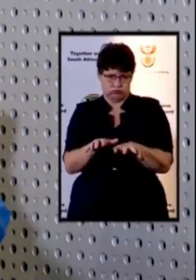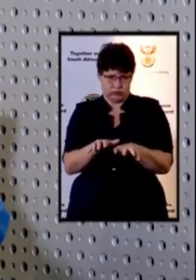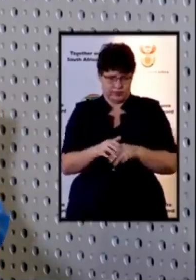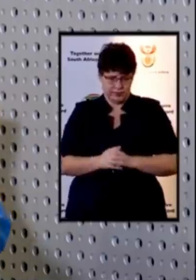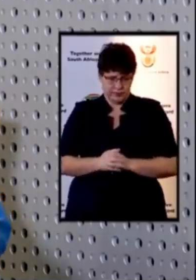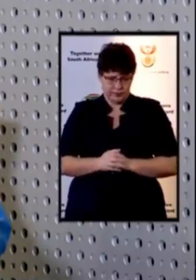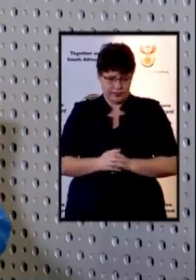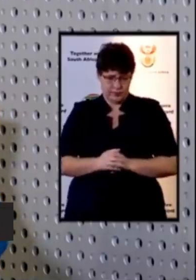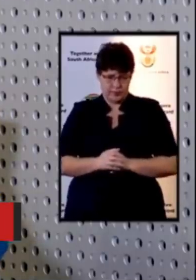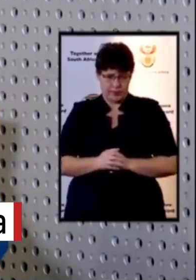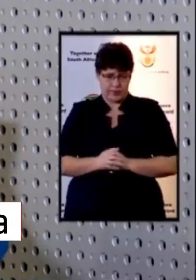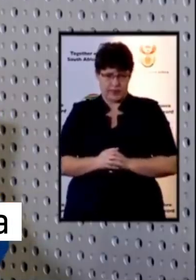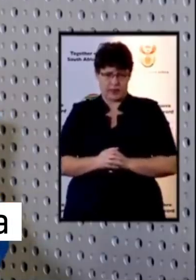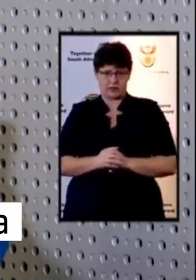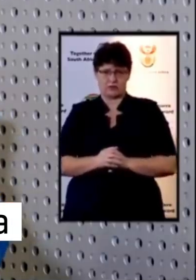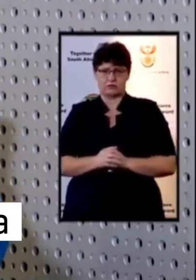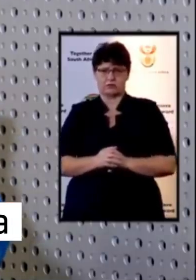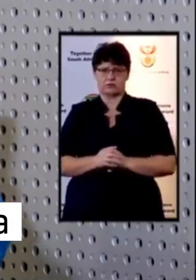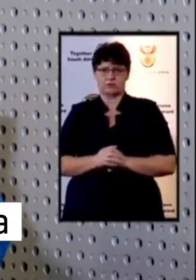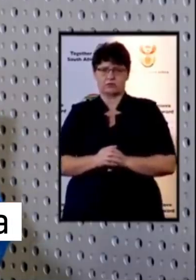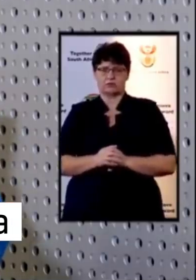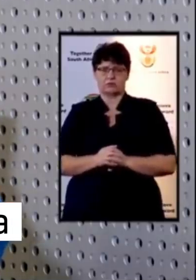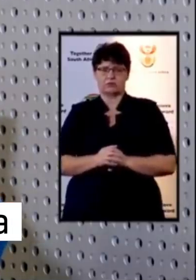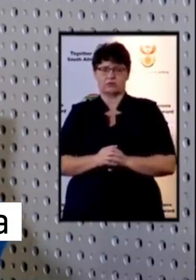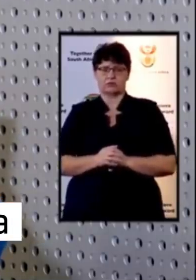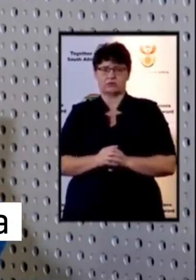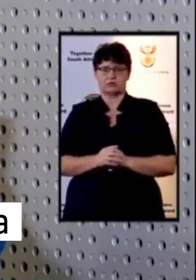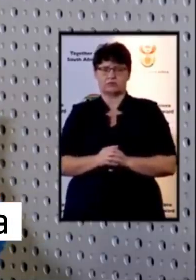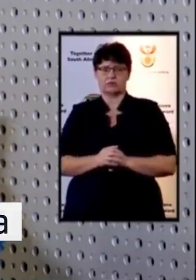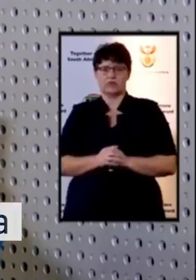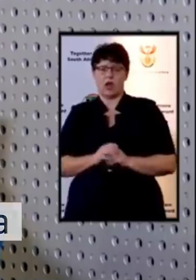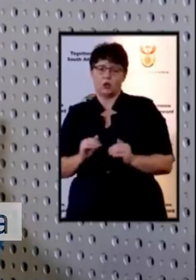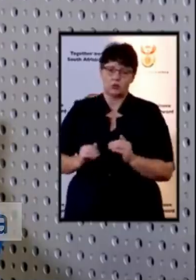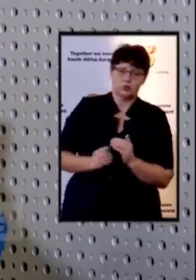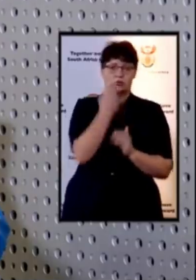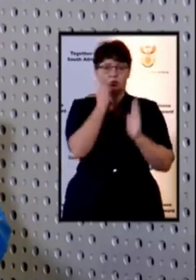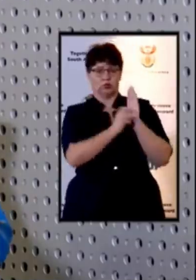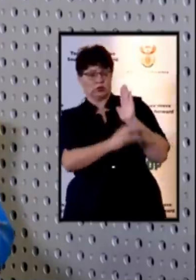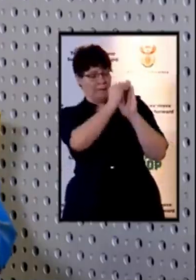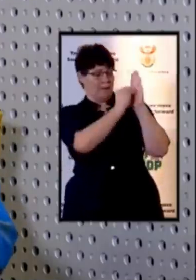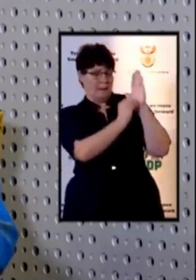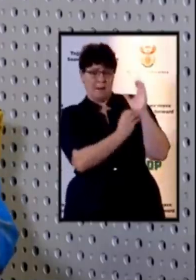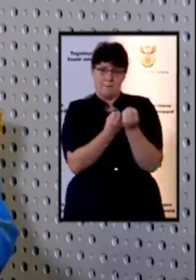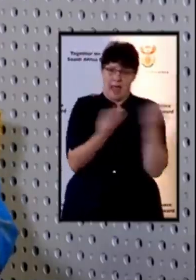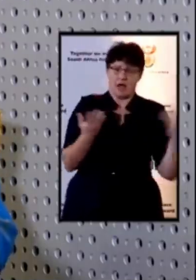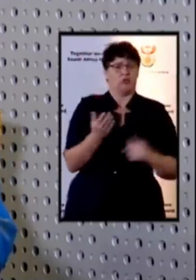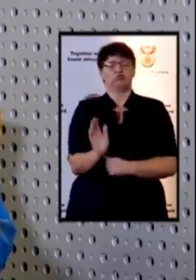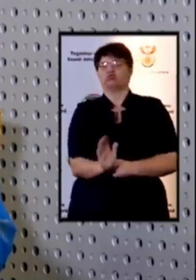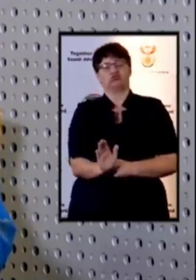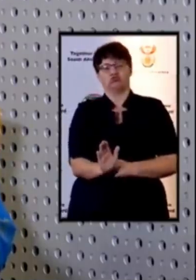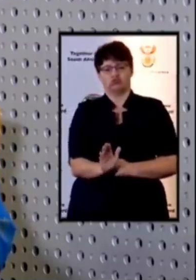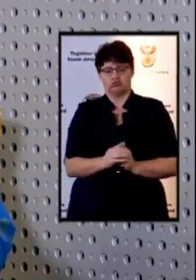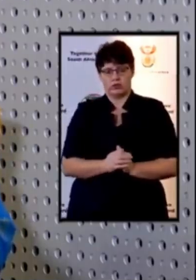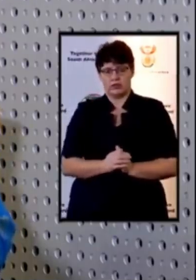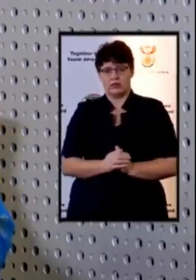today we are not coming up with many new regulations we are